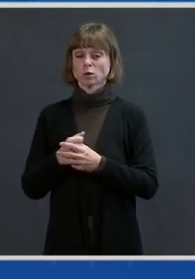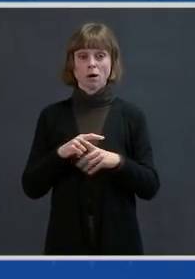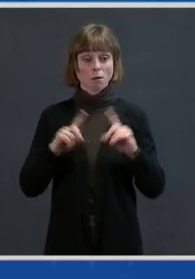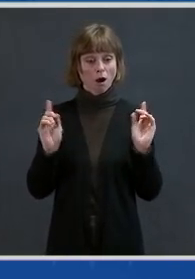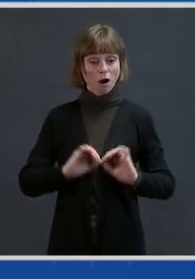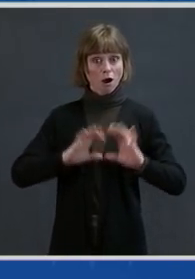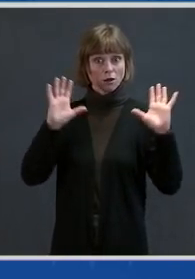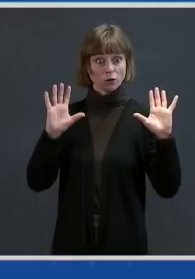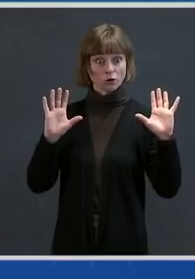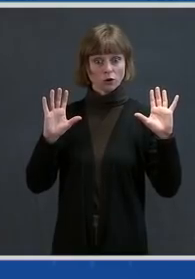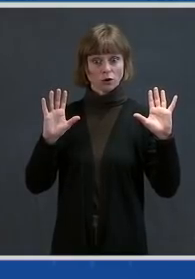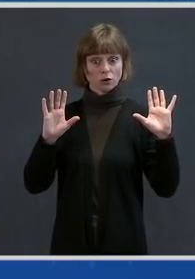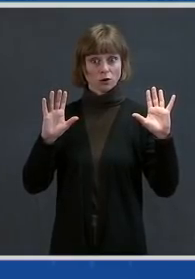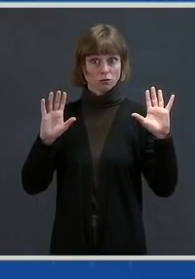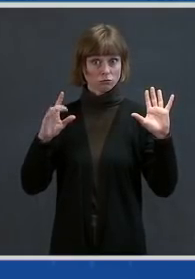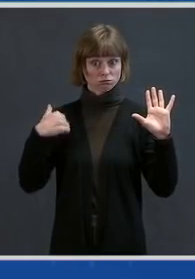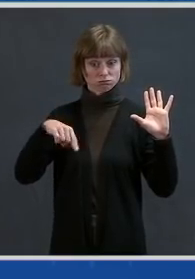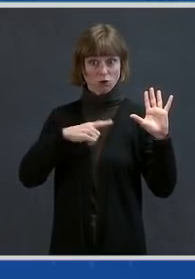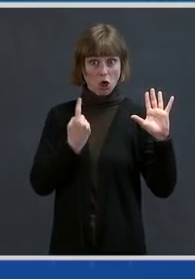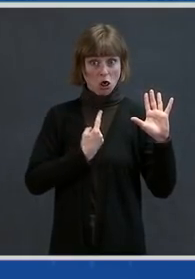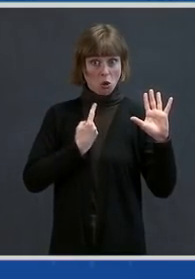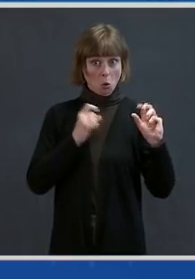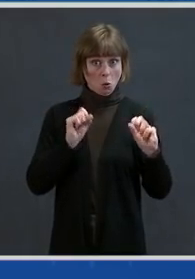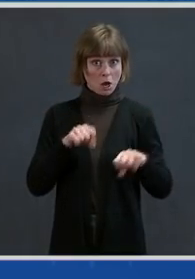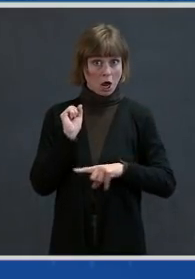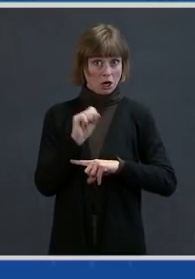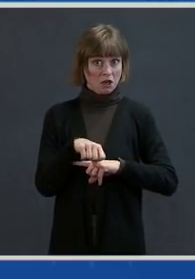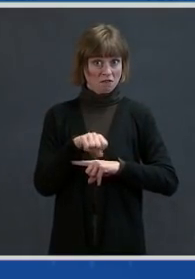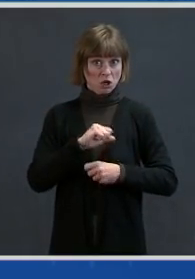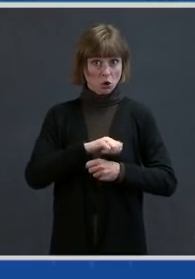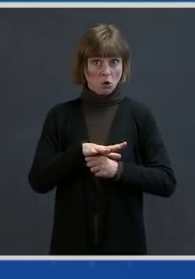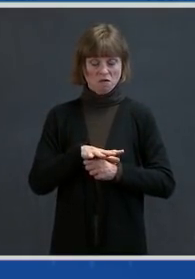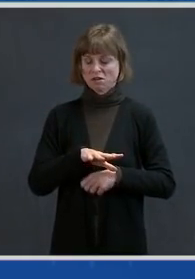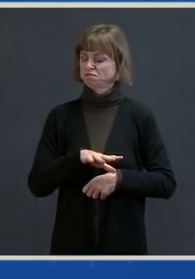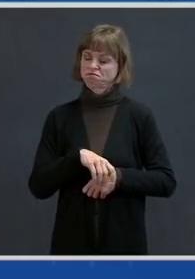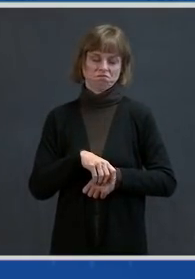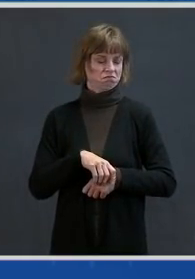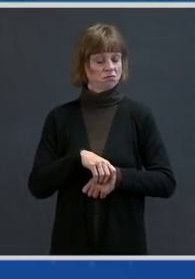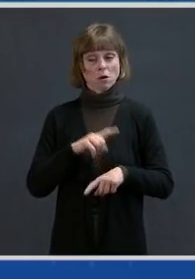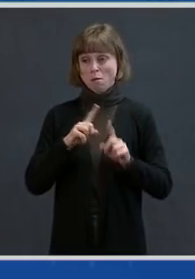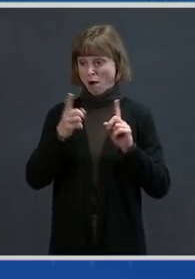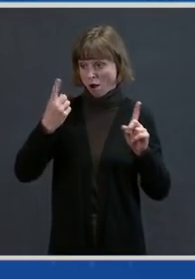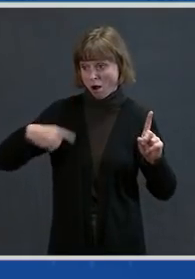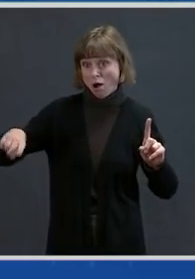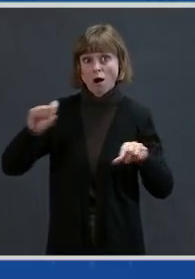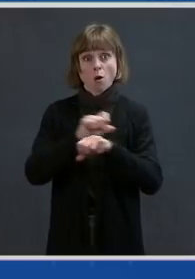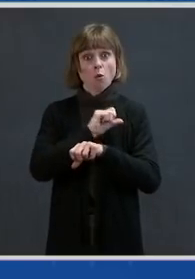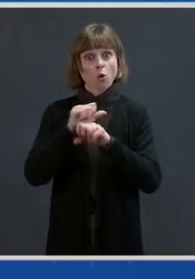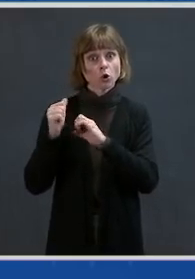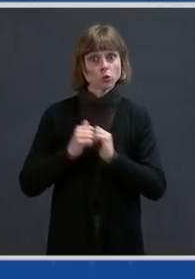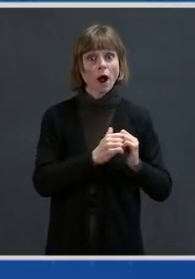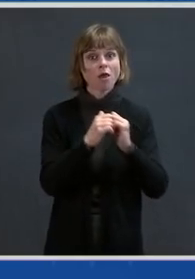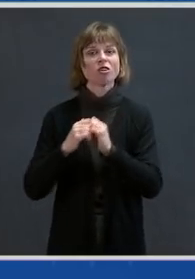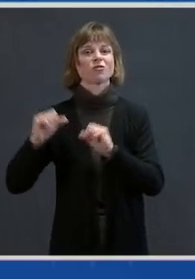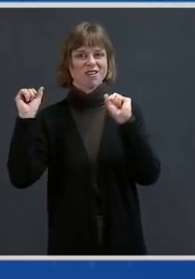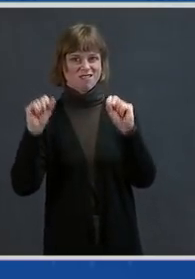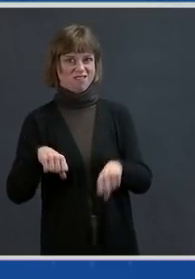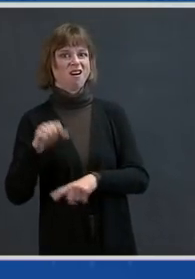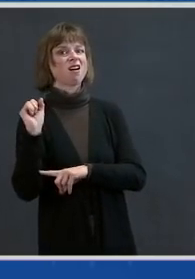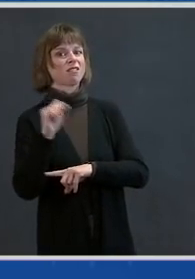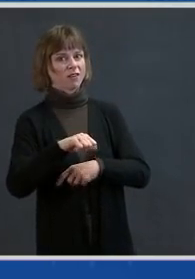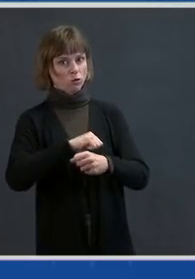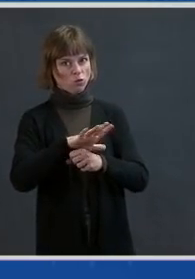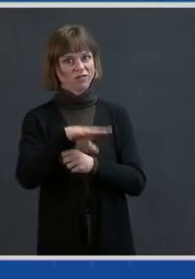none of us on our own can defeat COVID-19, all of us working together can. And today, I want to